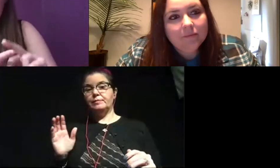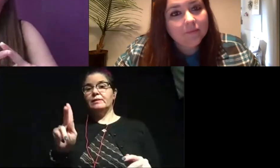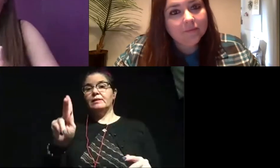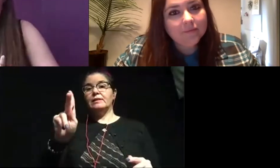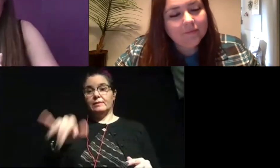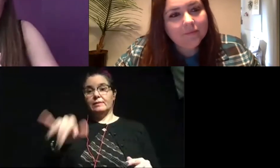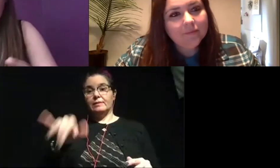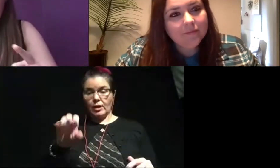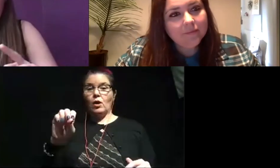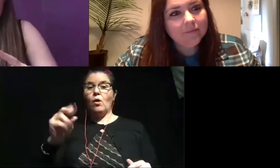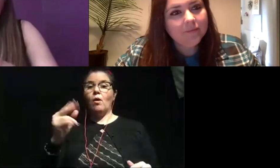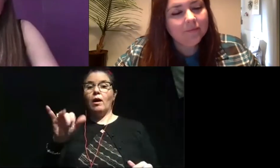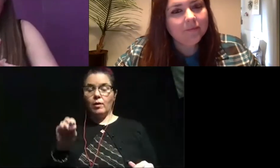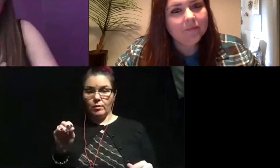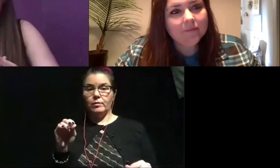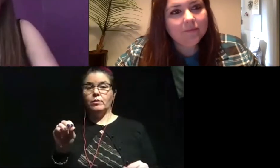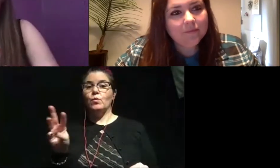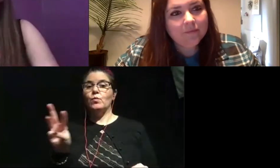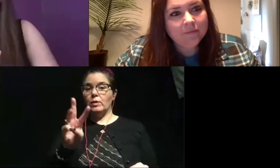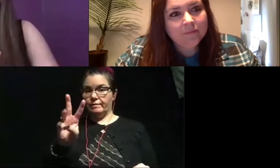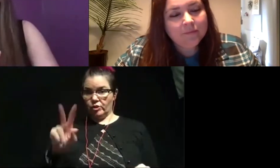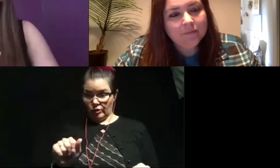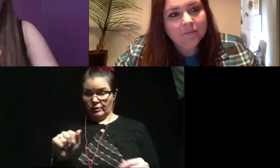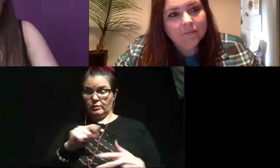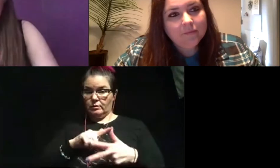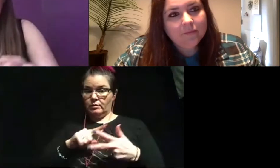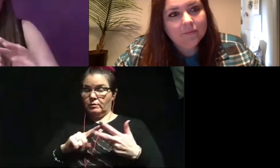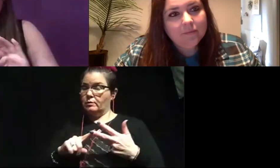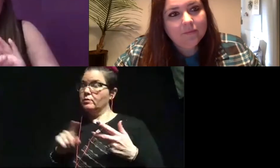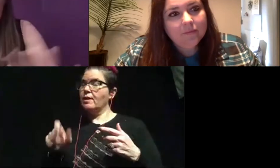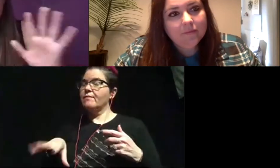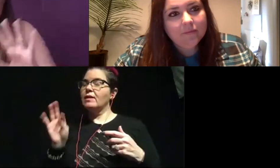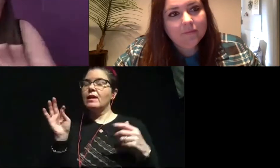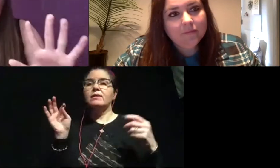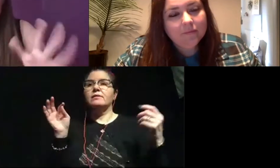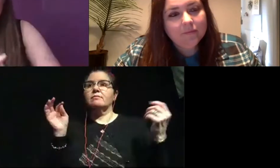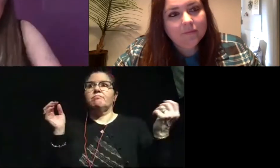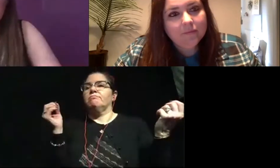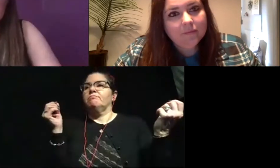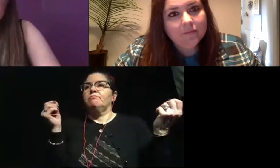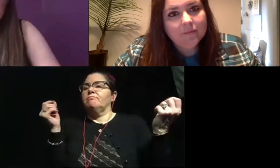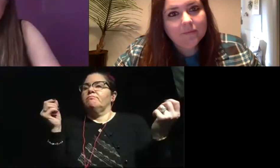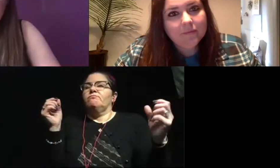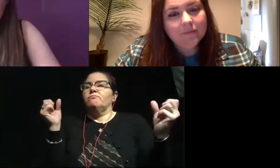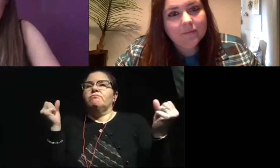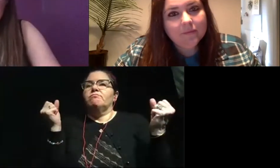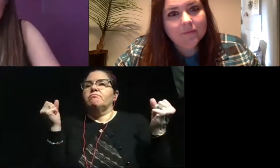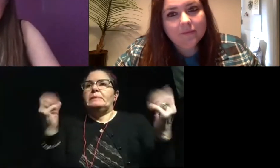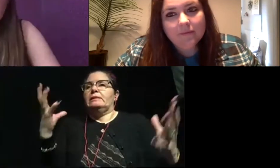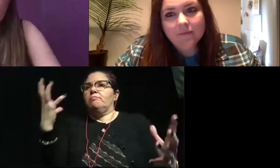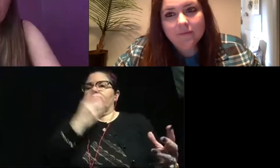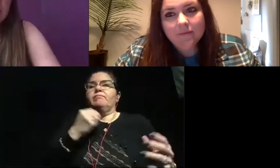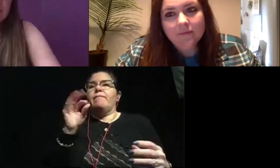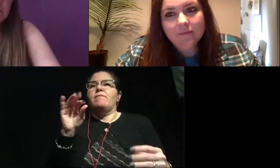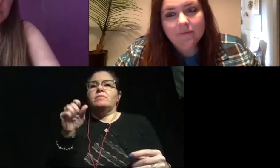and Ohio and West Virginia. And that's where you can find just absolutely magnificent fossils. There are places